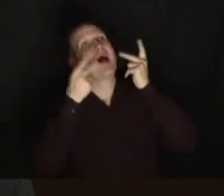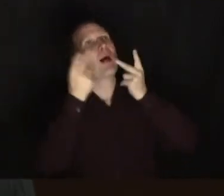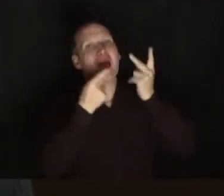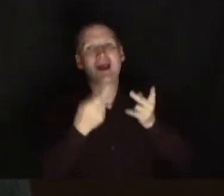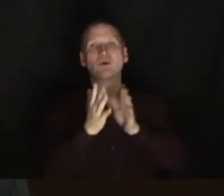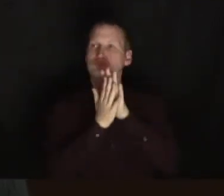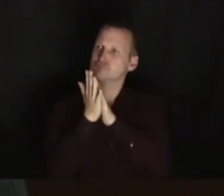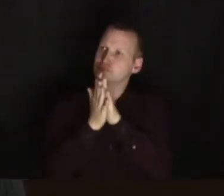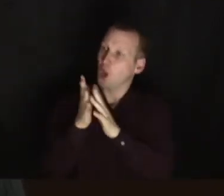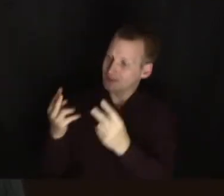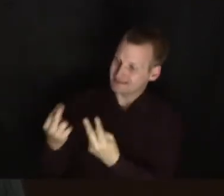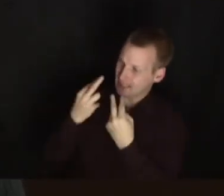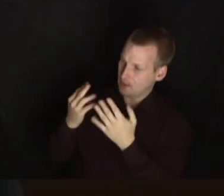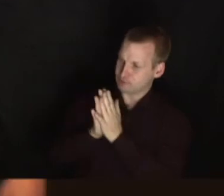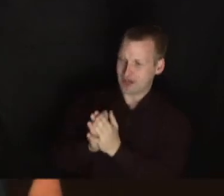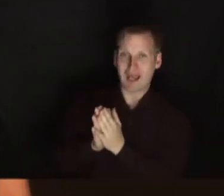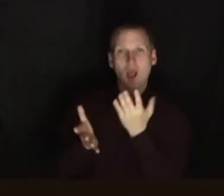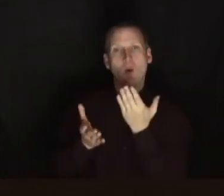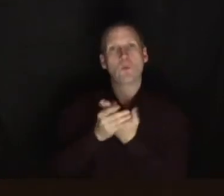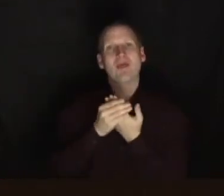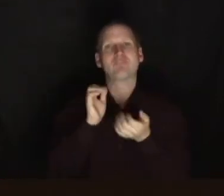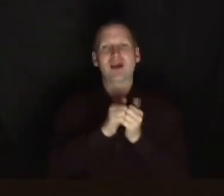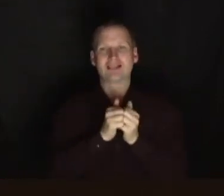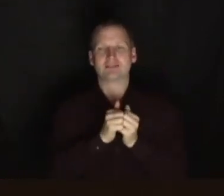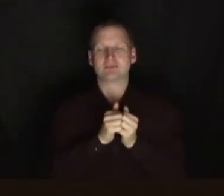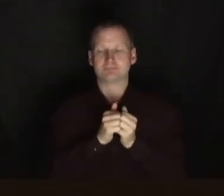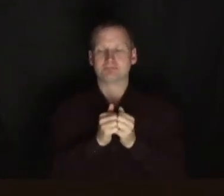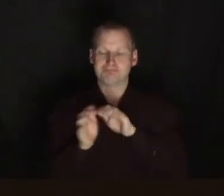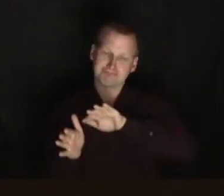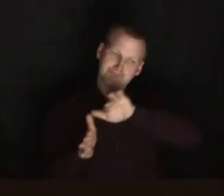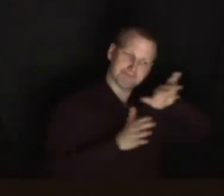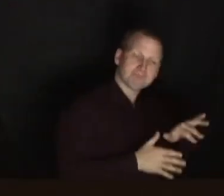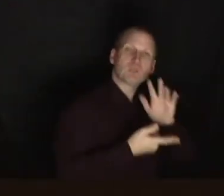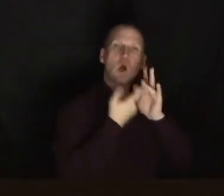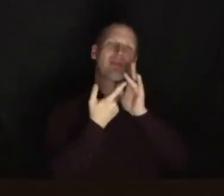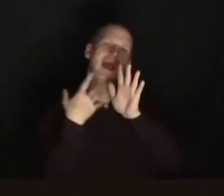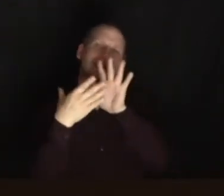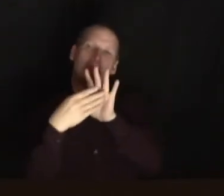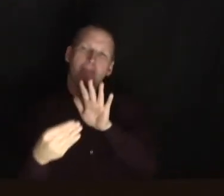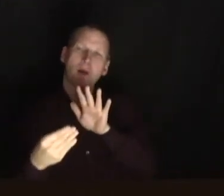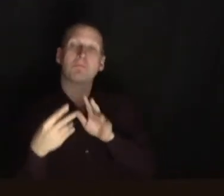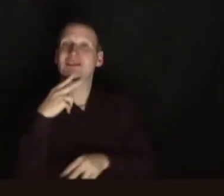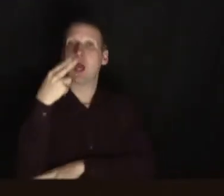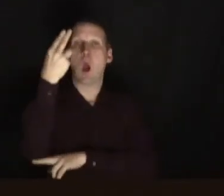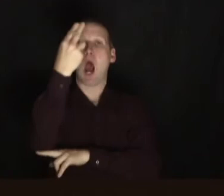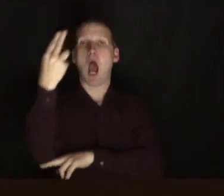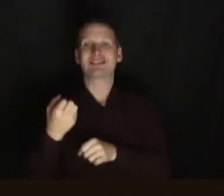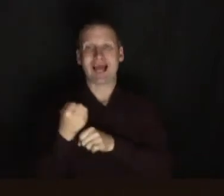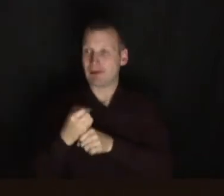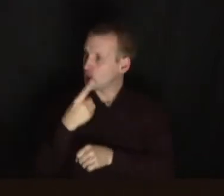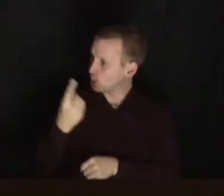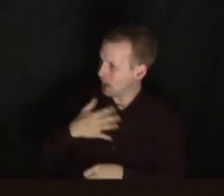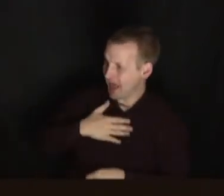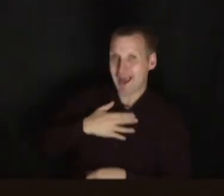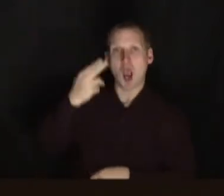overhear you praying with a friend. Let me take you somewhere else now. Let me take you to an art gallery. Hands up anyone likes an art